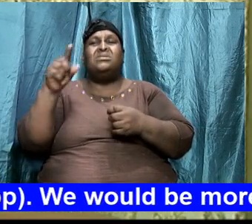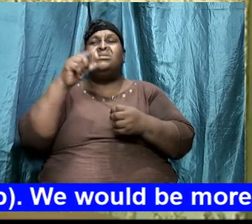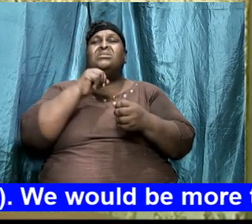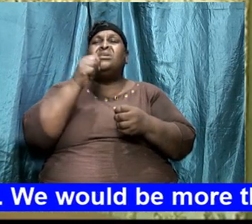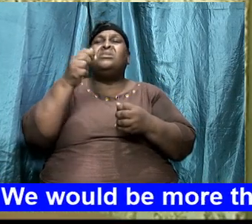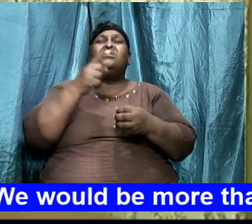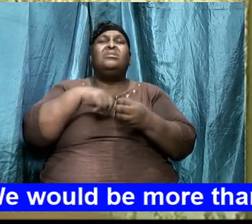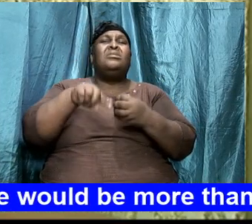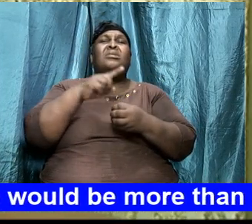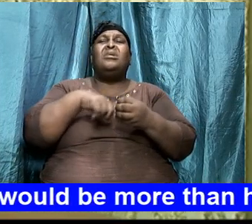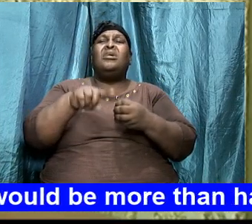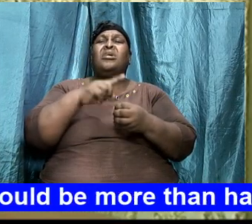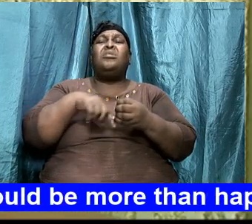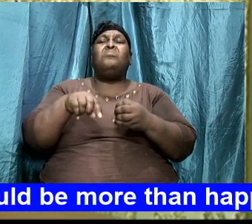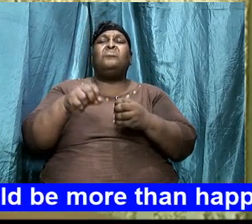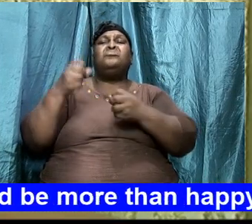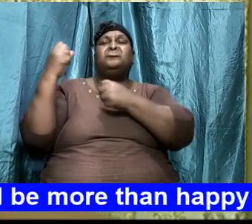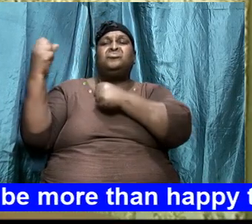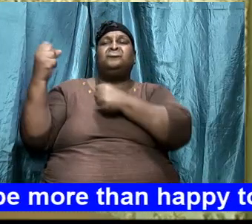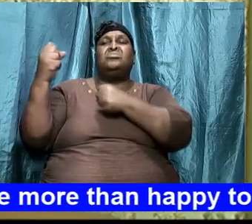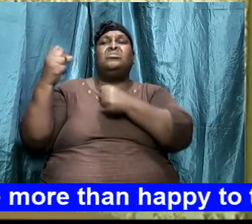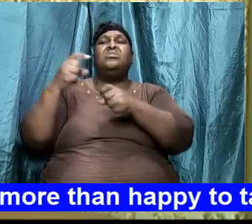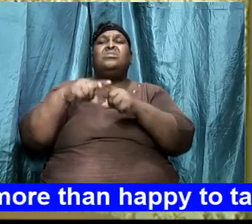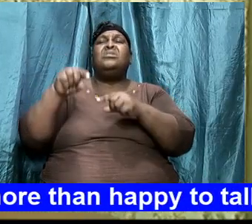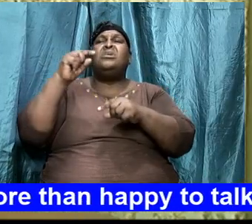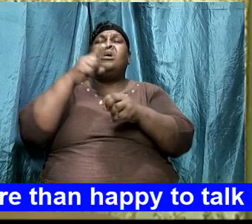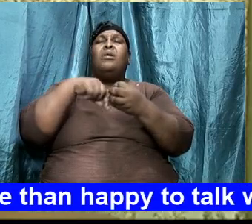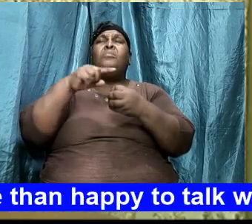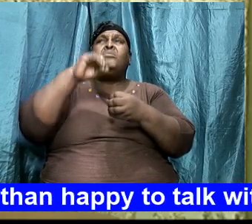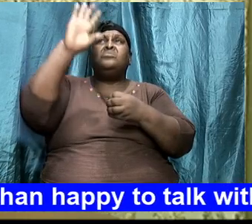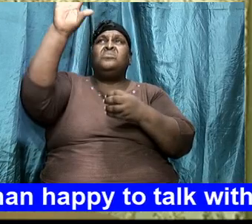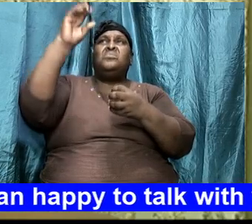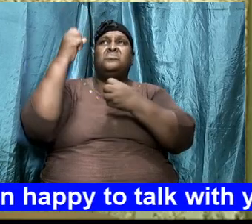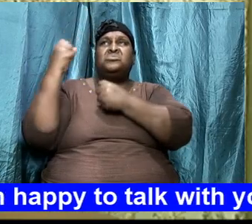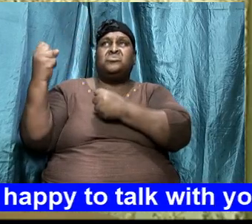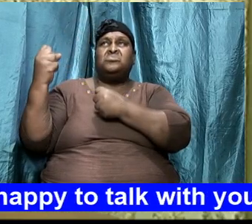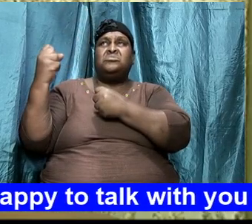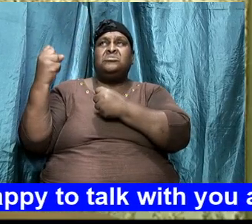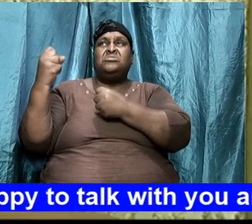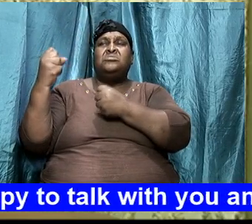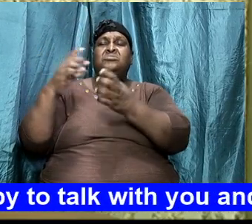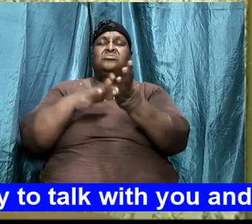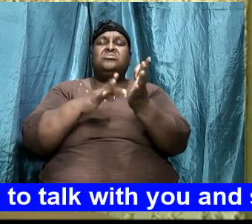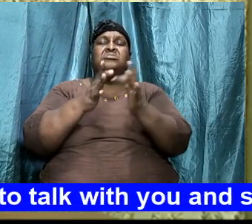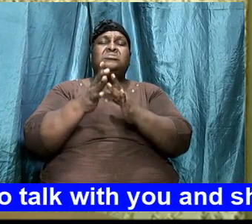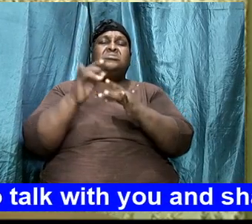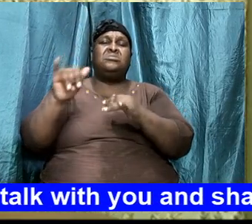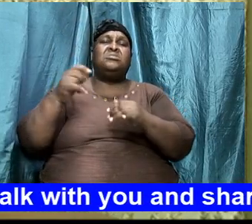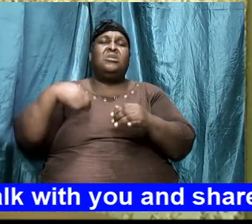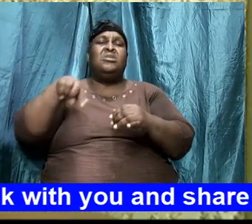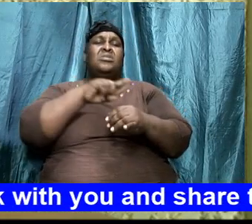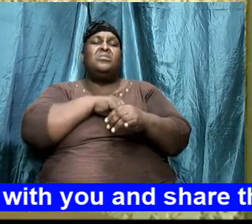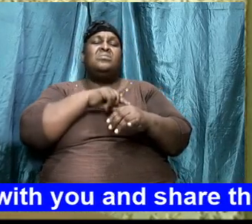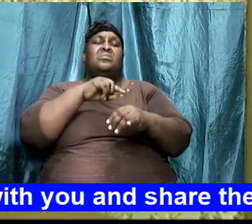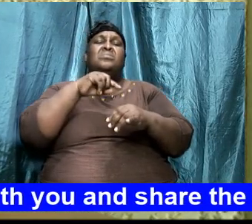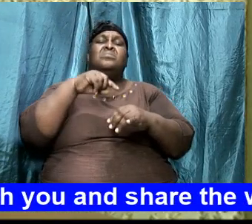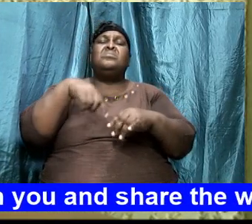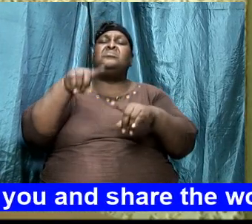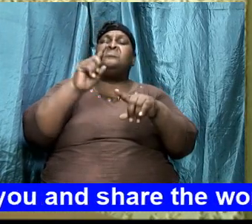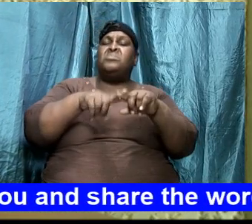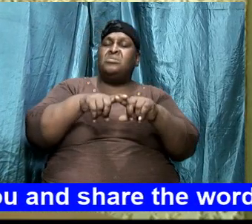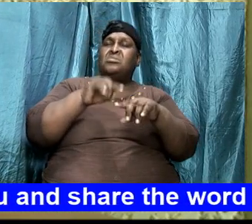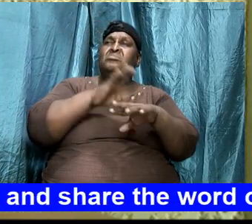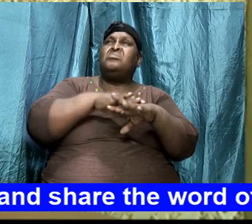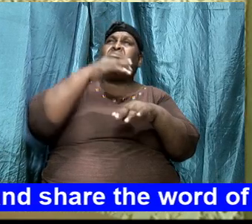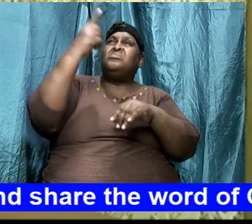about our strength but it's about your strength Lord Jesus Christ and that we are to rely on you we are